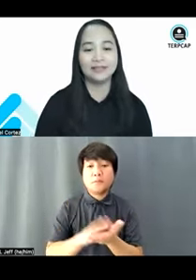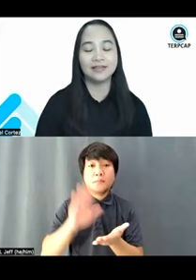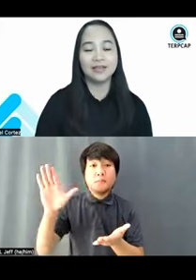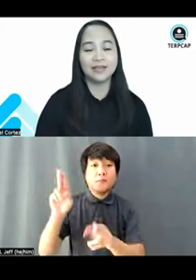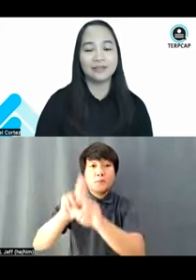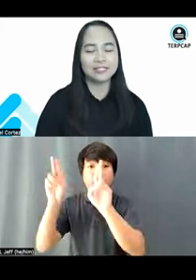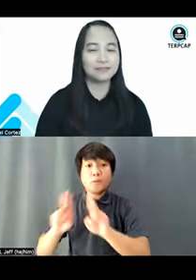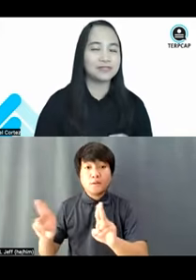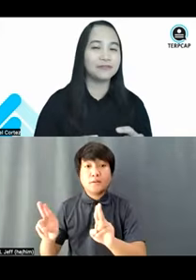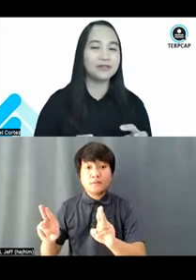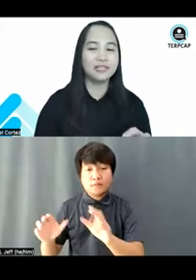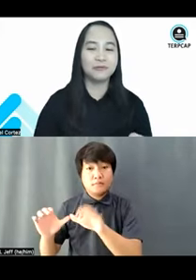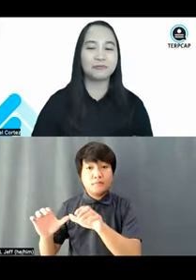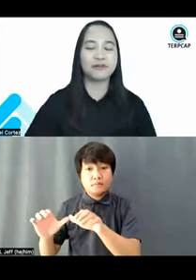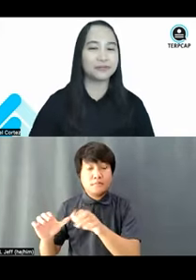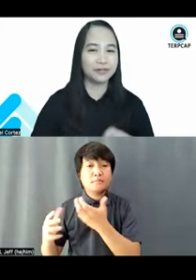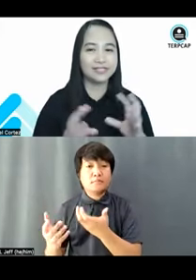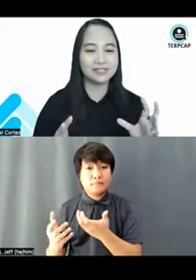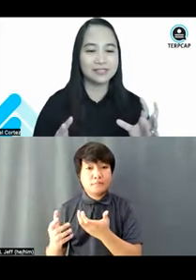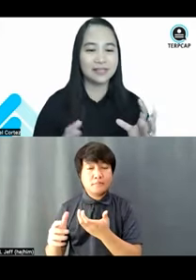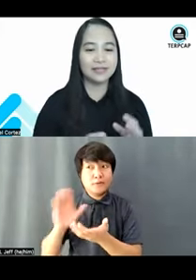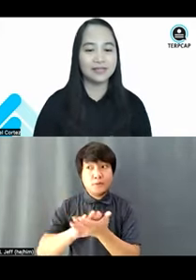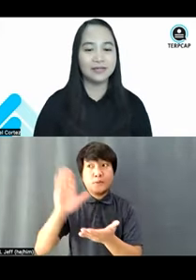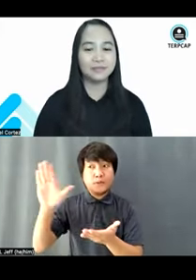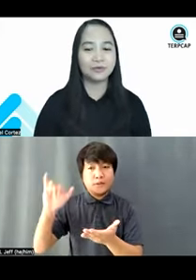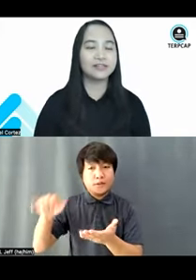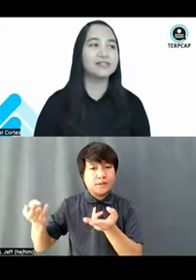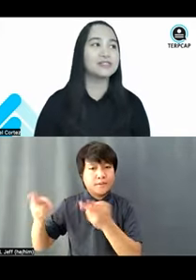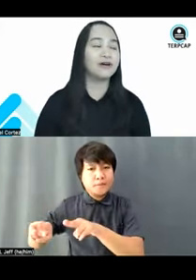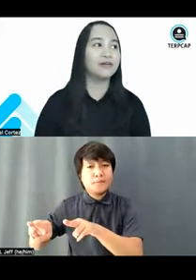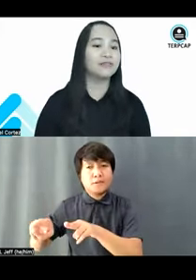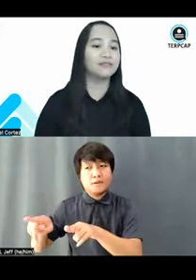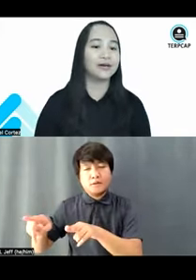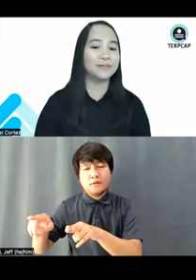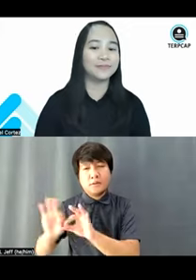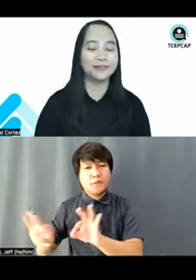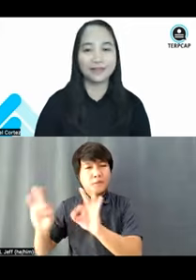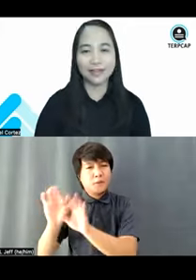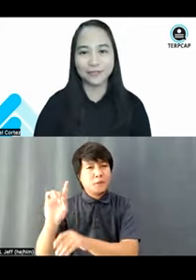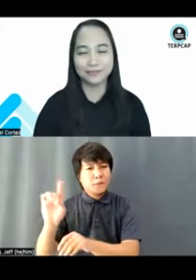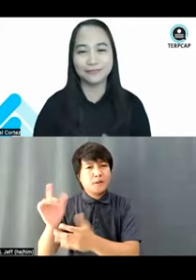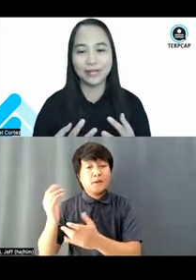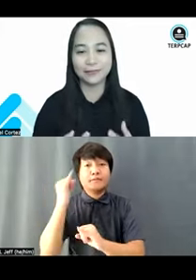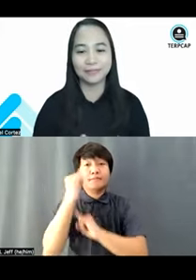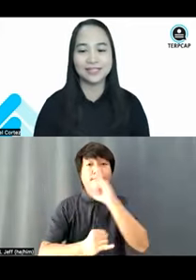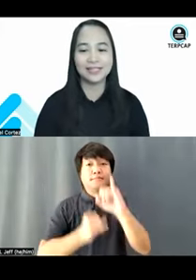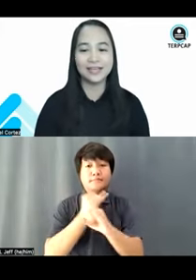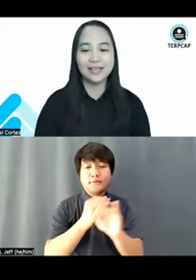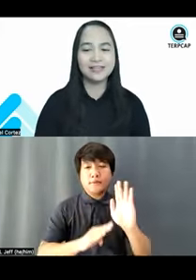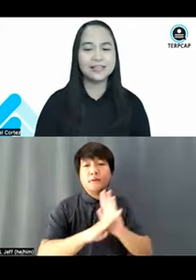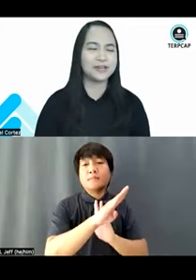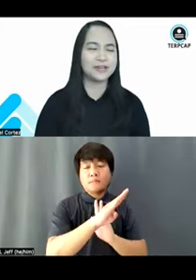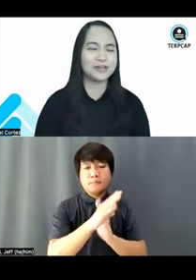wherein, you know, they specifically reference the importance of international development